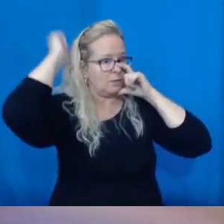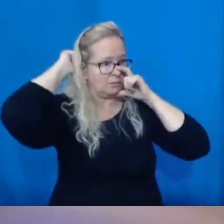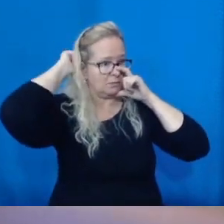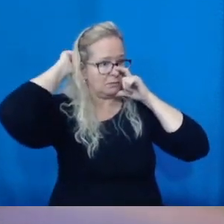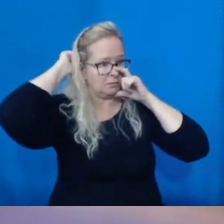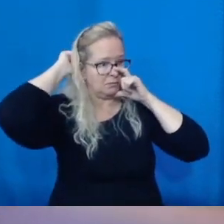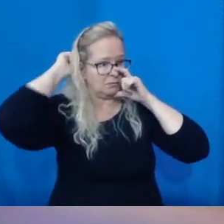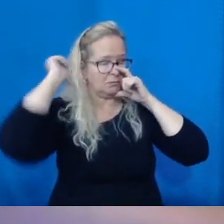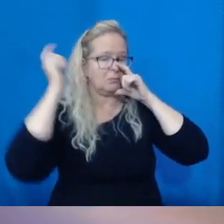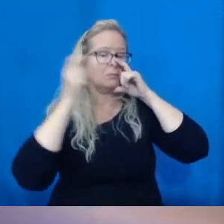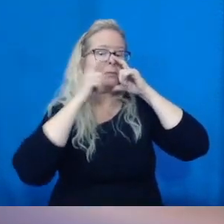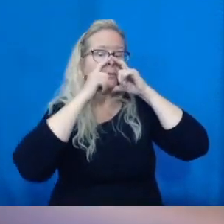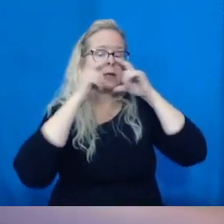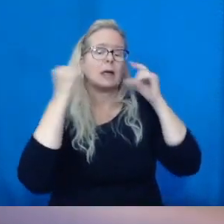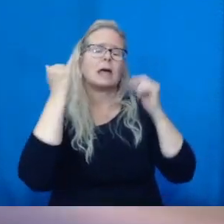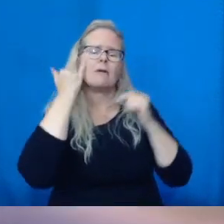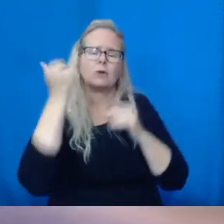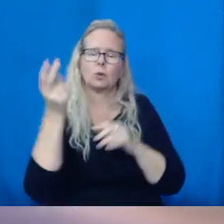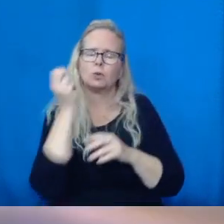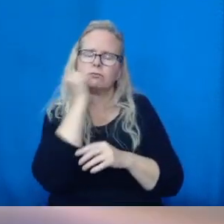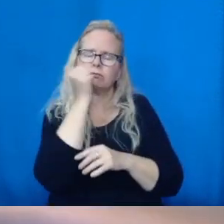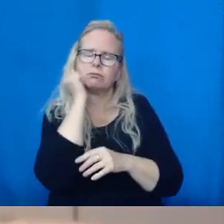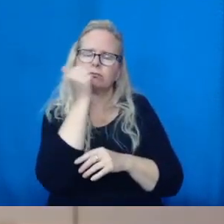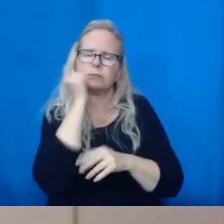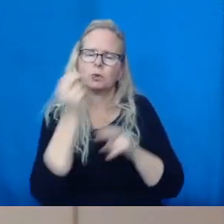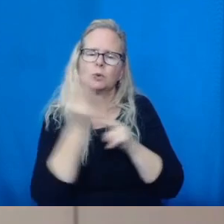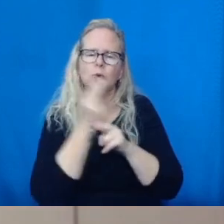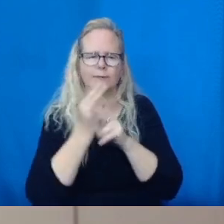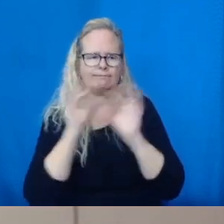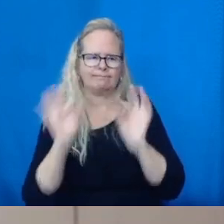better fit. Just give me a second.